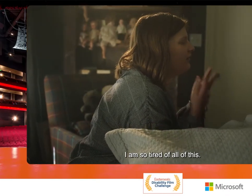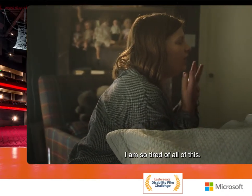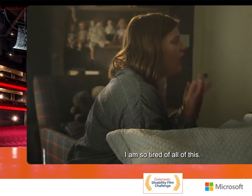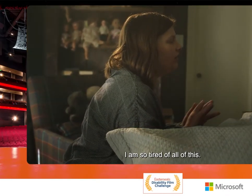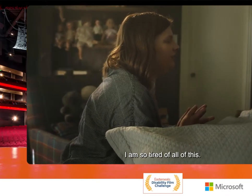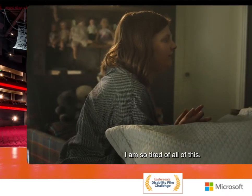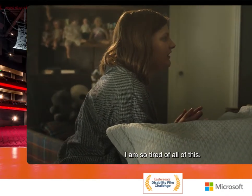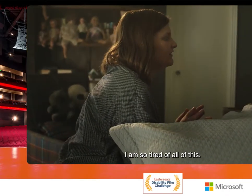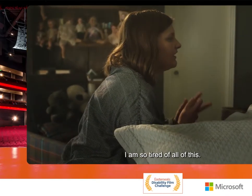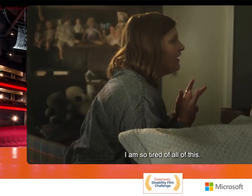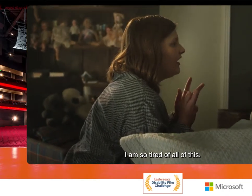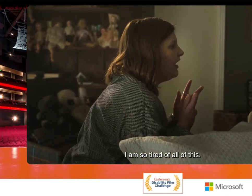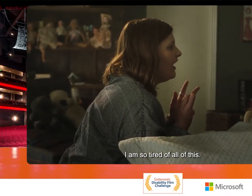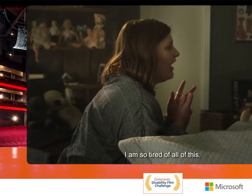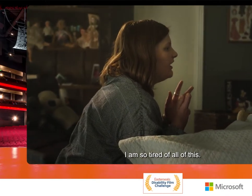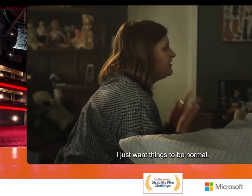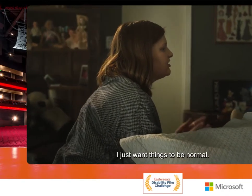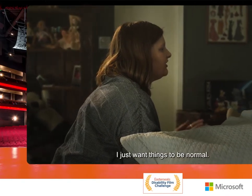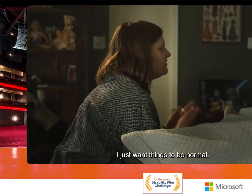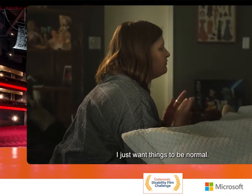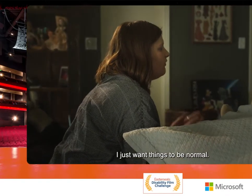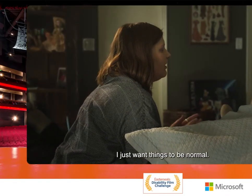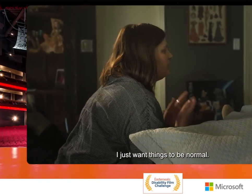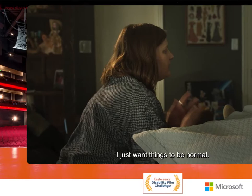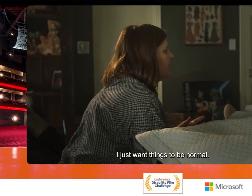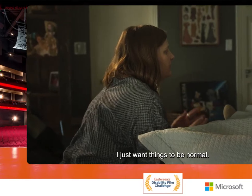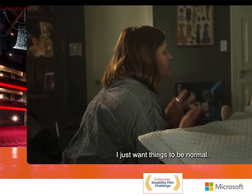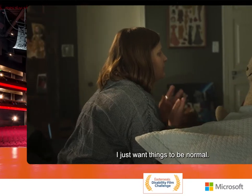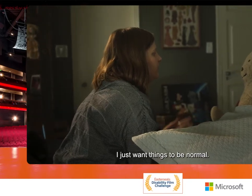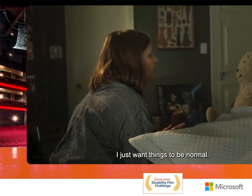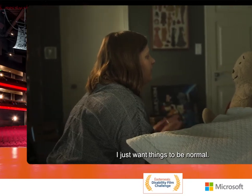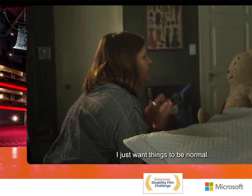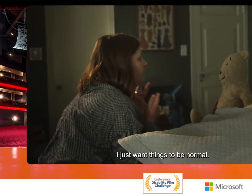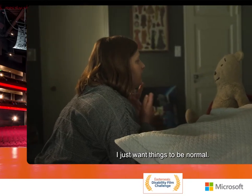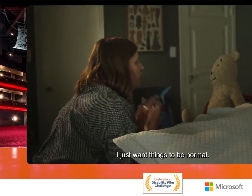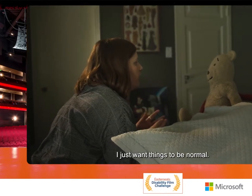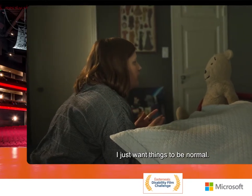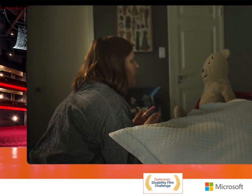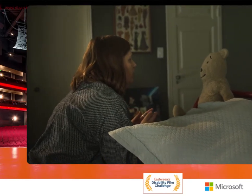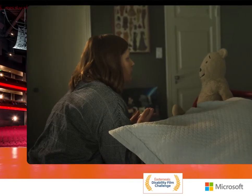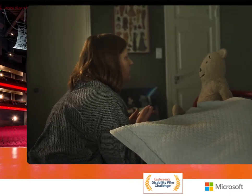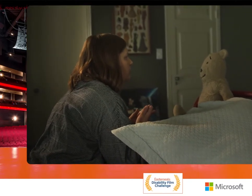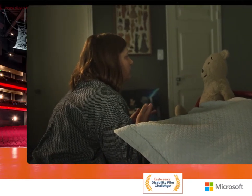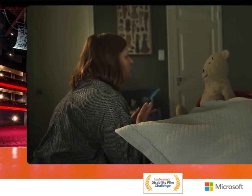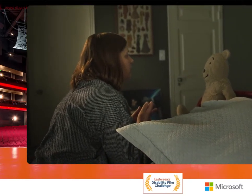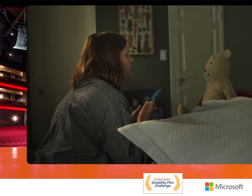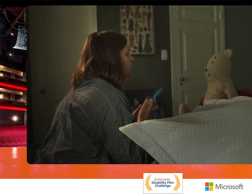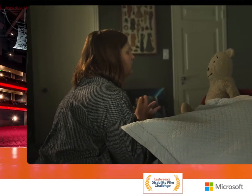tired of all of this. I just want things to be normal.